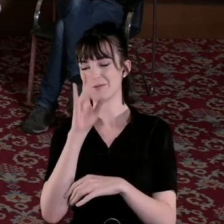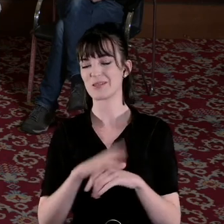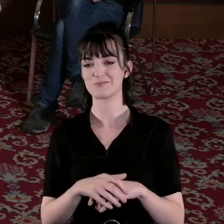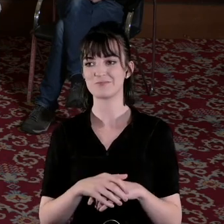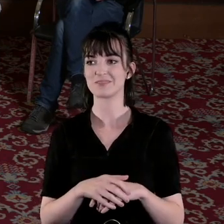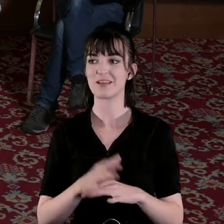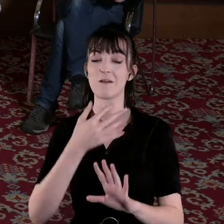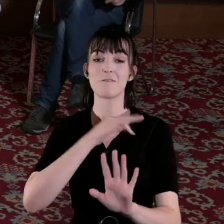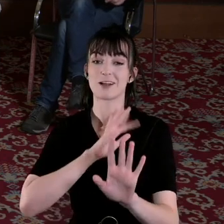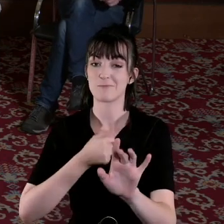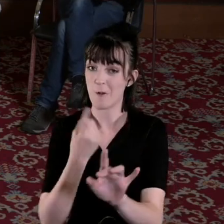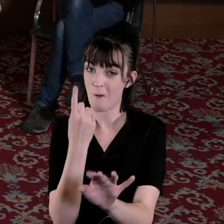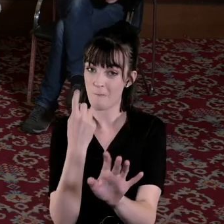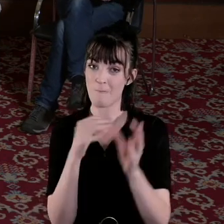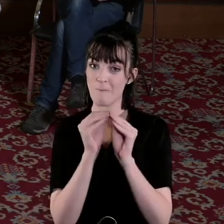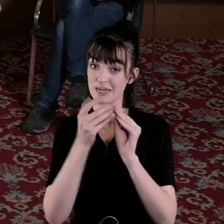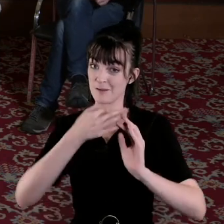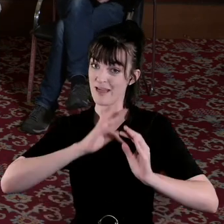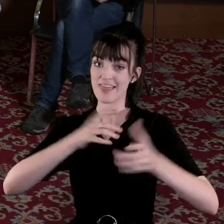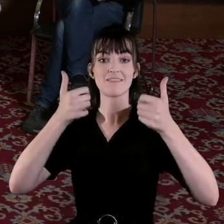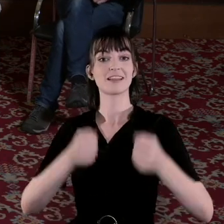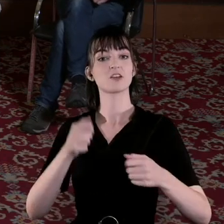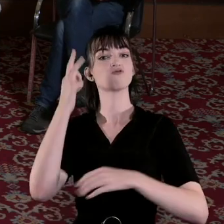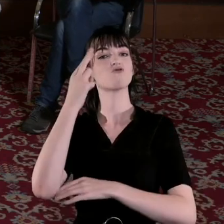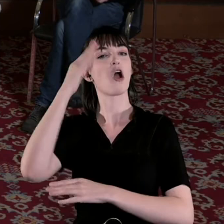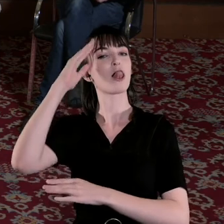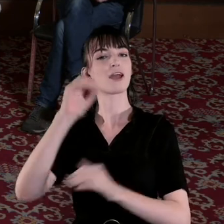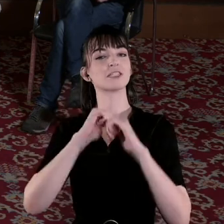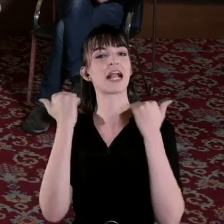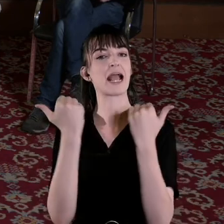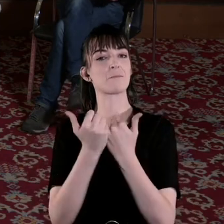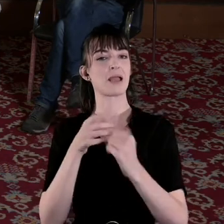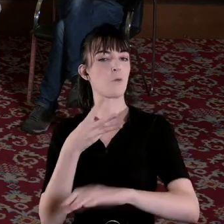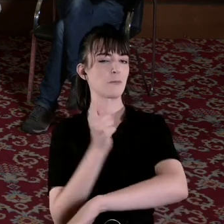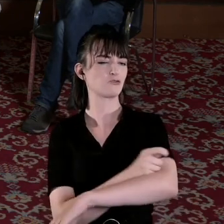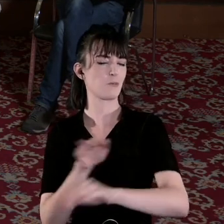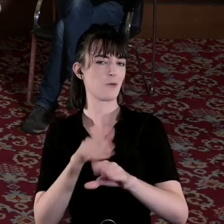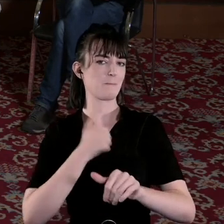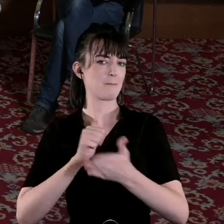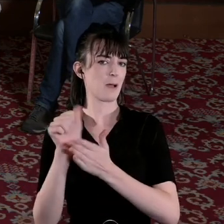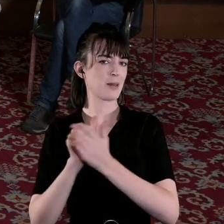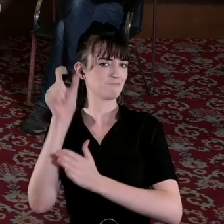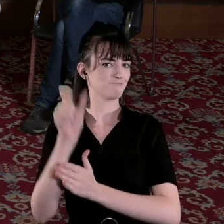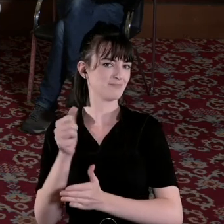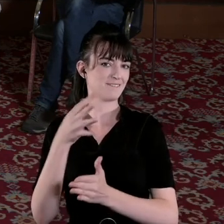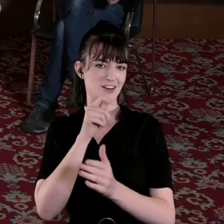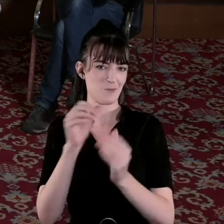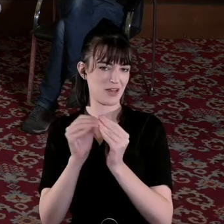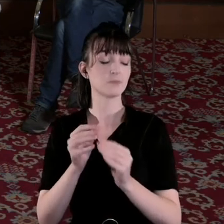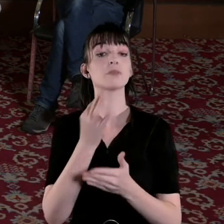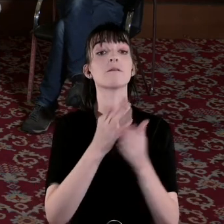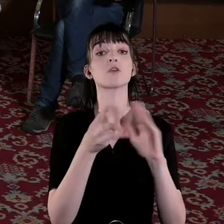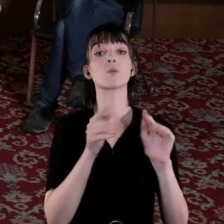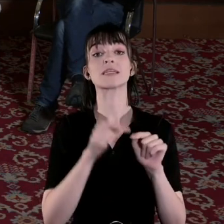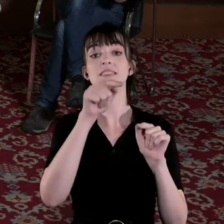forgive me one more plug sitting here in the Royal Irish Academy I'll be in trouble with my publisher if I don't mention it in a couple of weeks time we're going to have a book called and